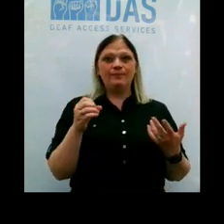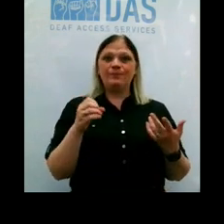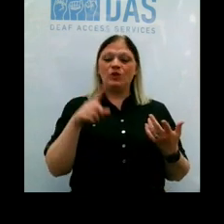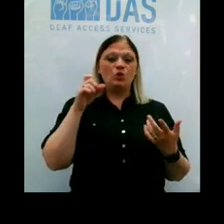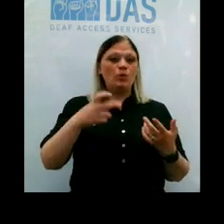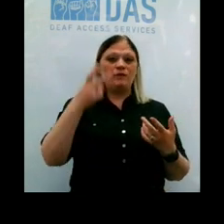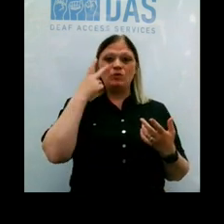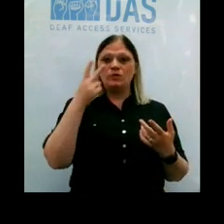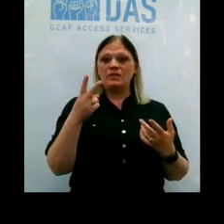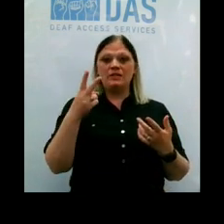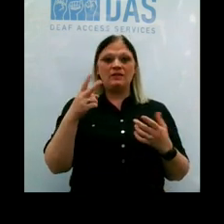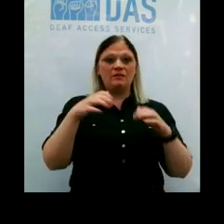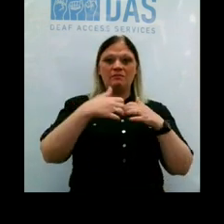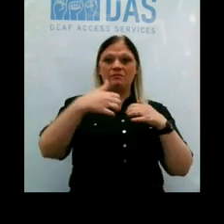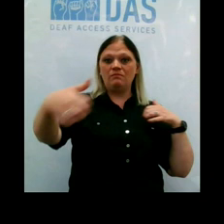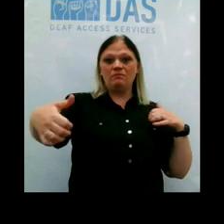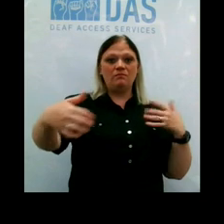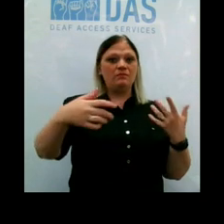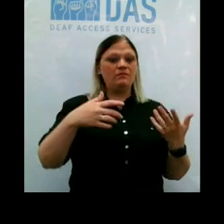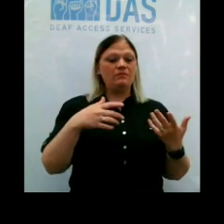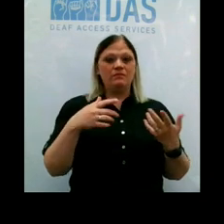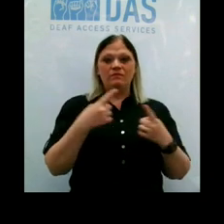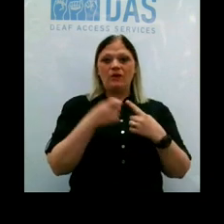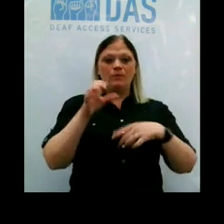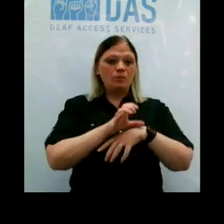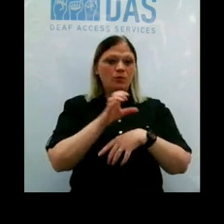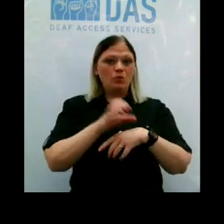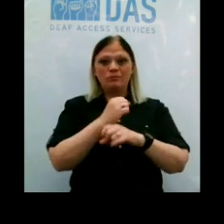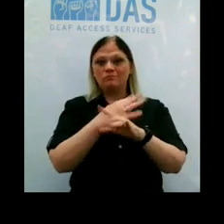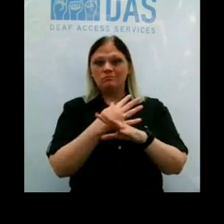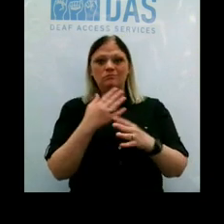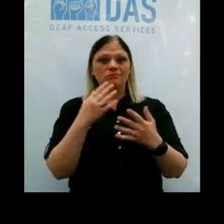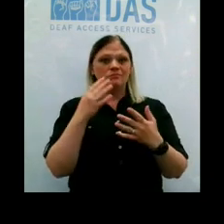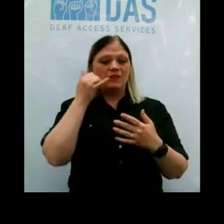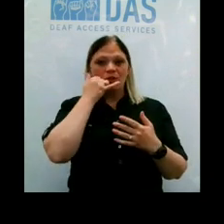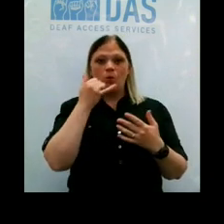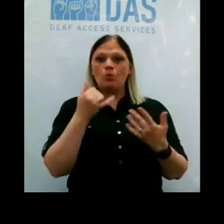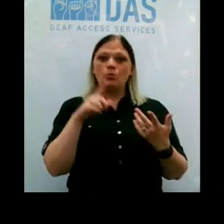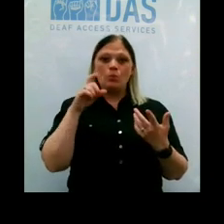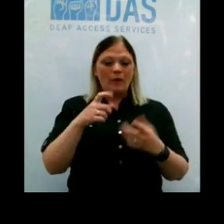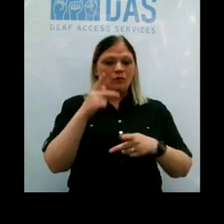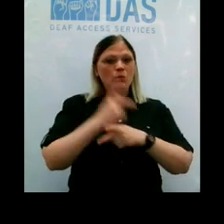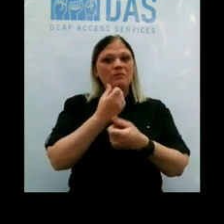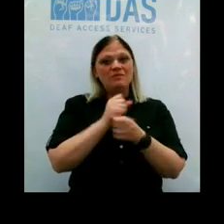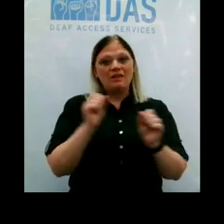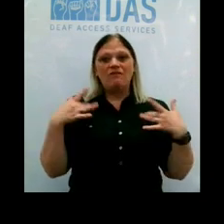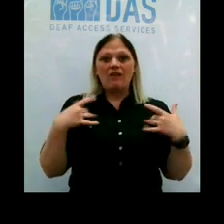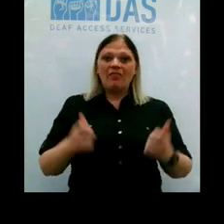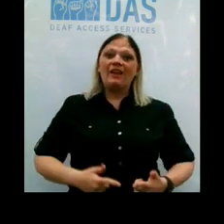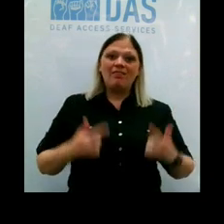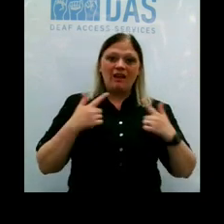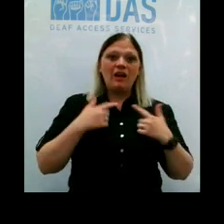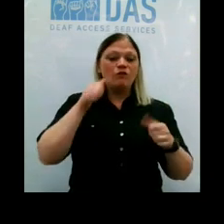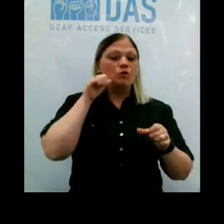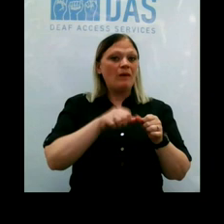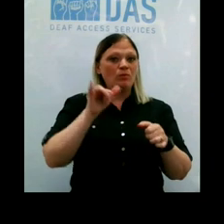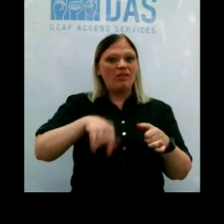virtually. I mean, we have to keep them safe, we have to keep them healthy, because we have to keep them alive. So remember that over the weekend.